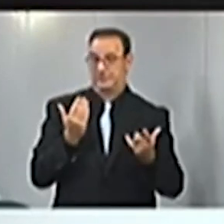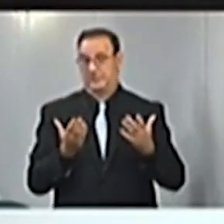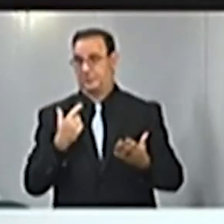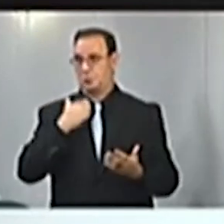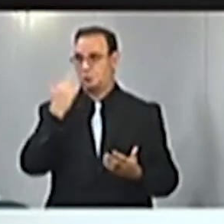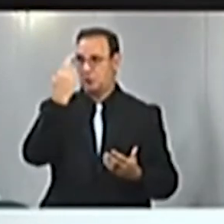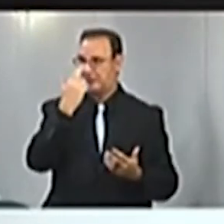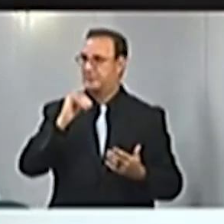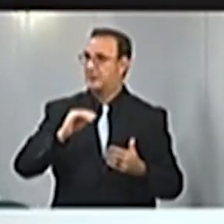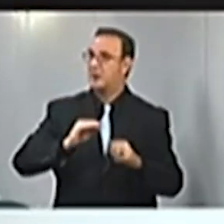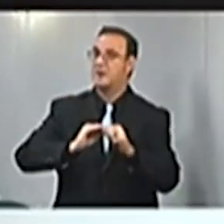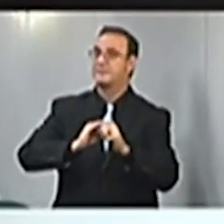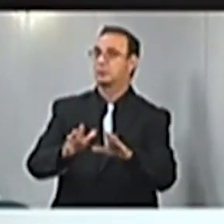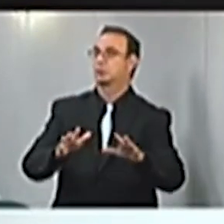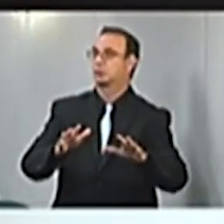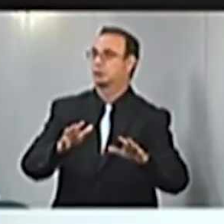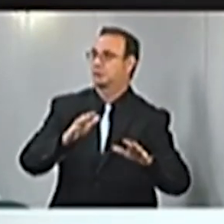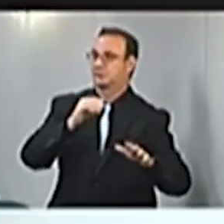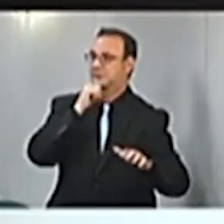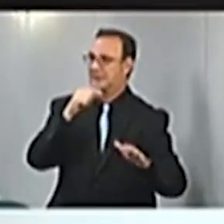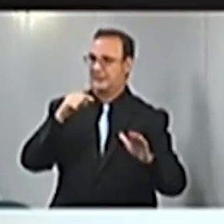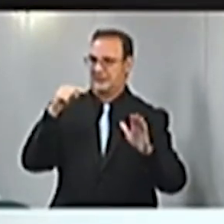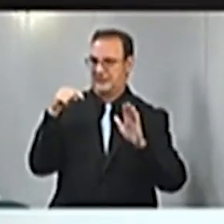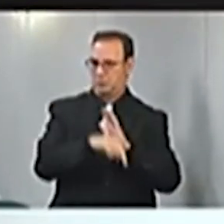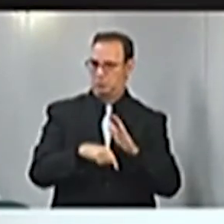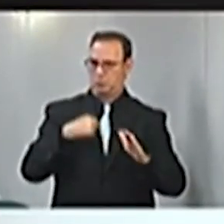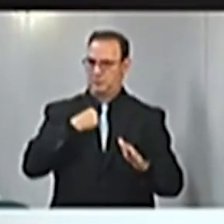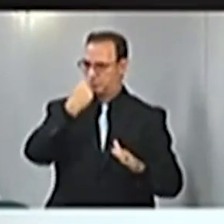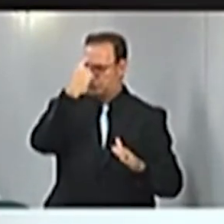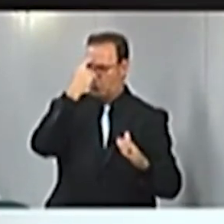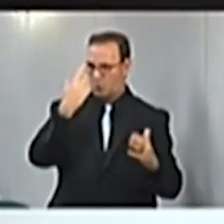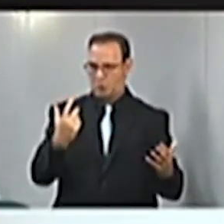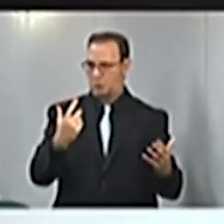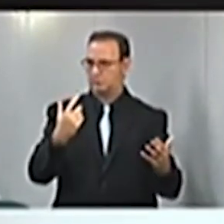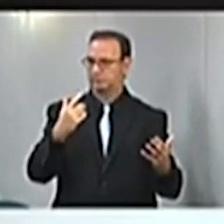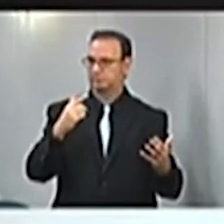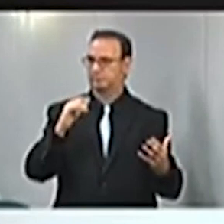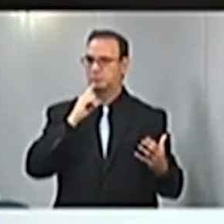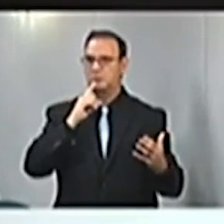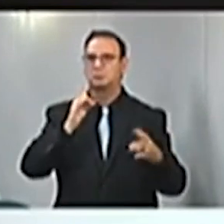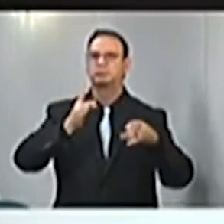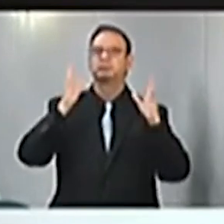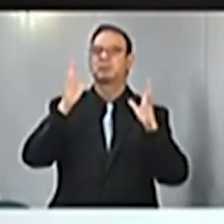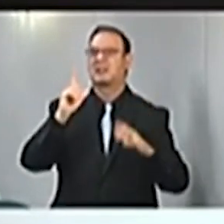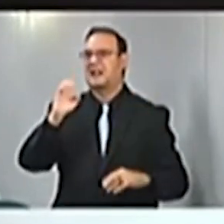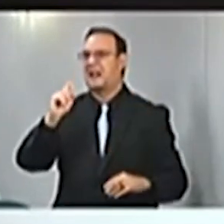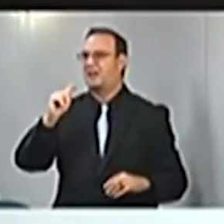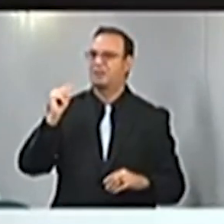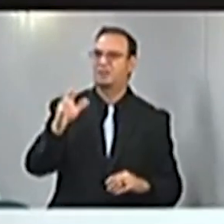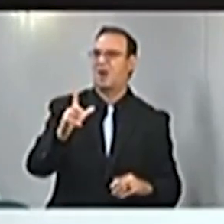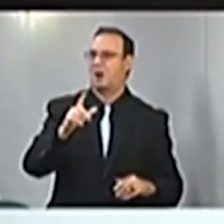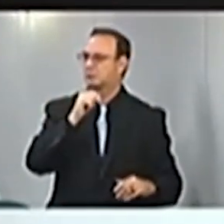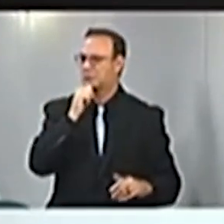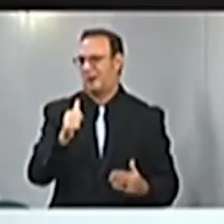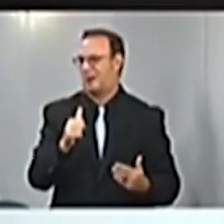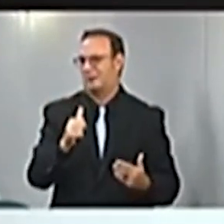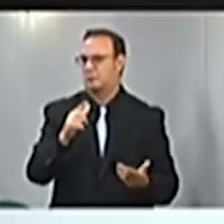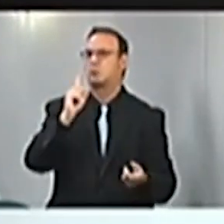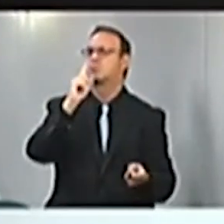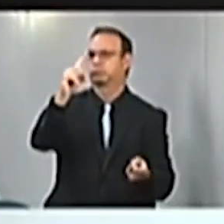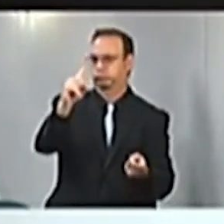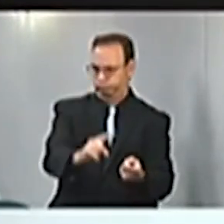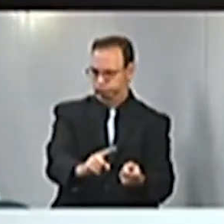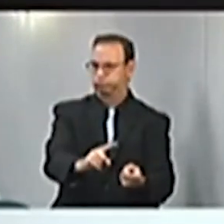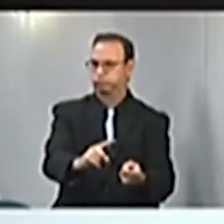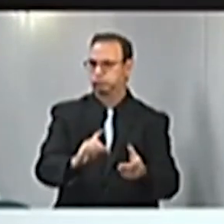It's for young people, really much less lethal, even than the flu for, for if you,